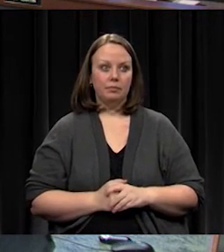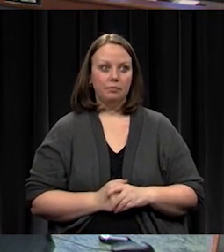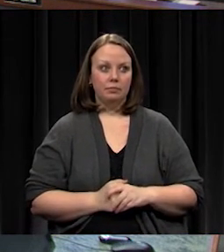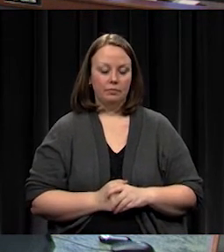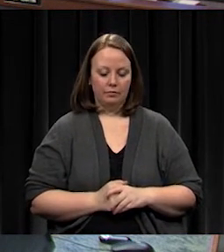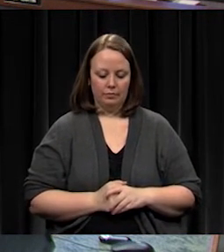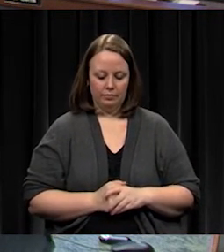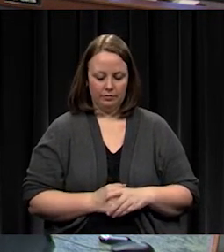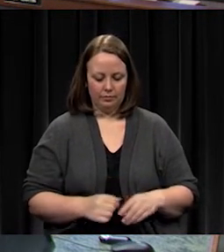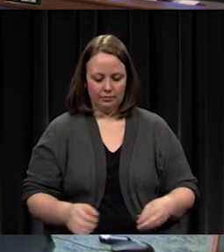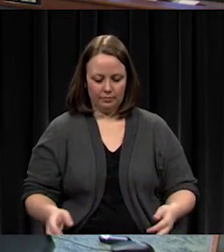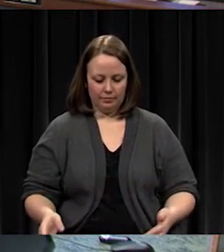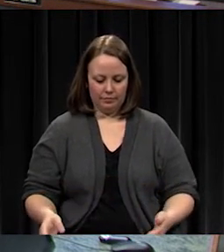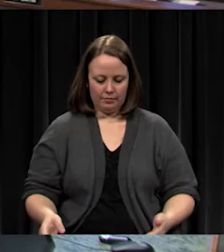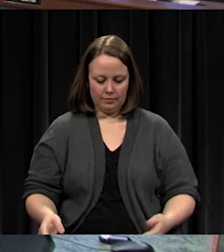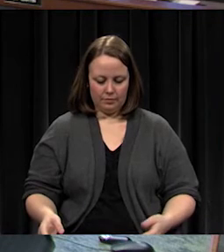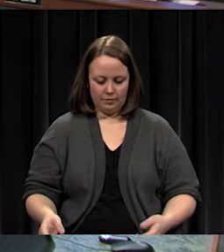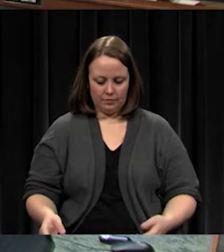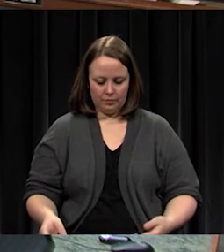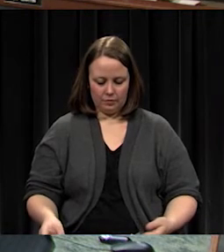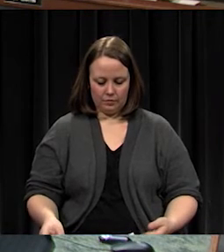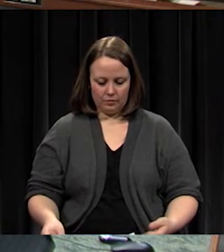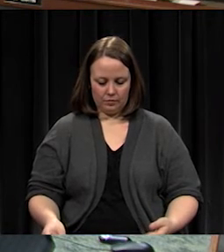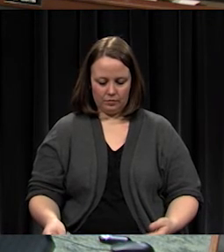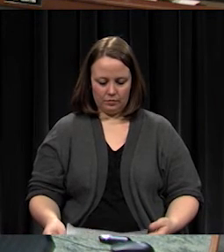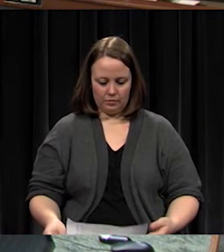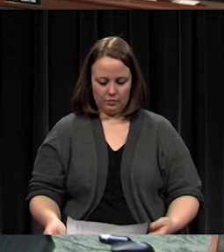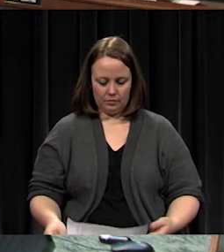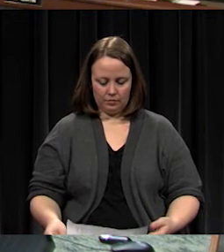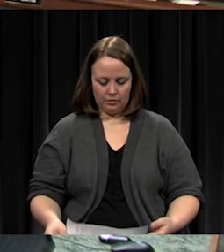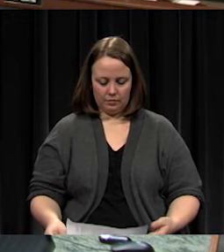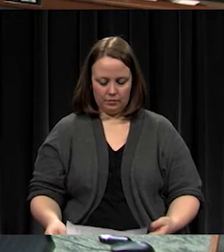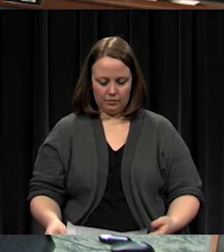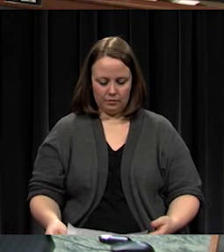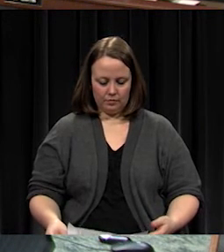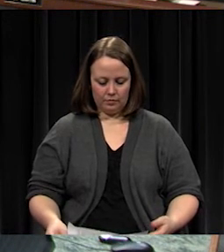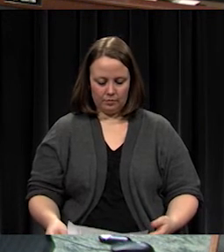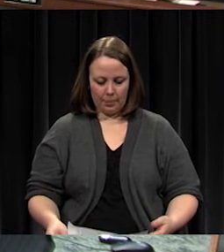Yes? I'm sorry.